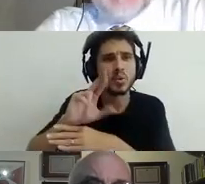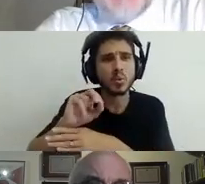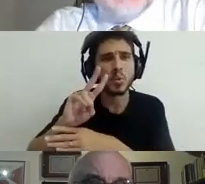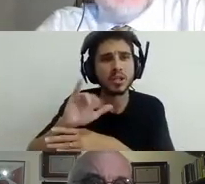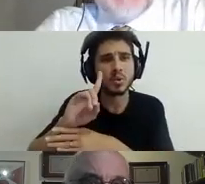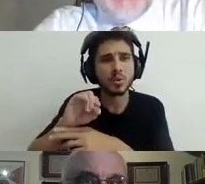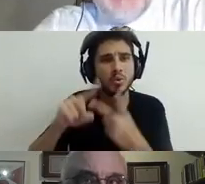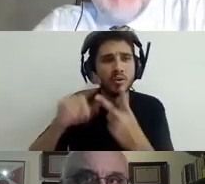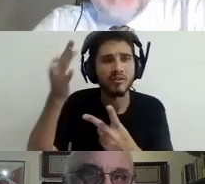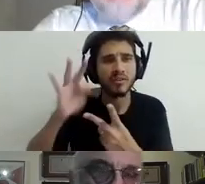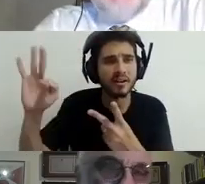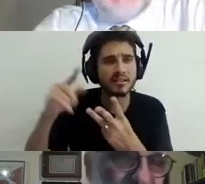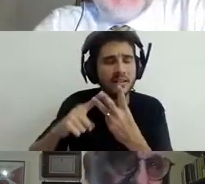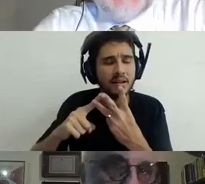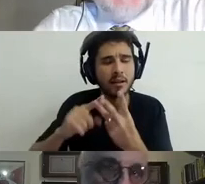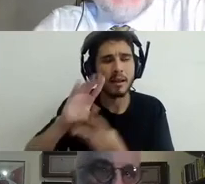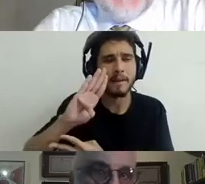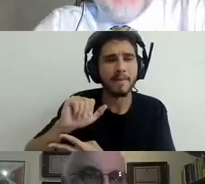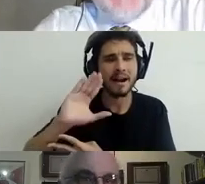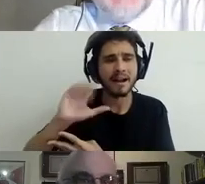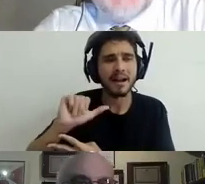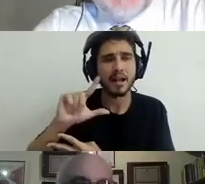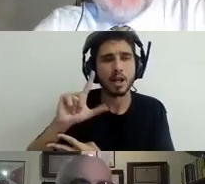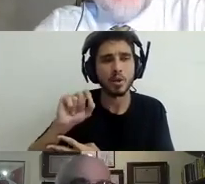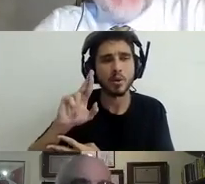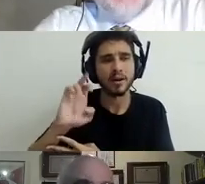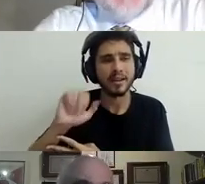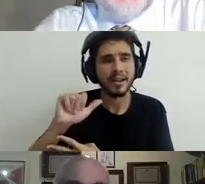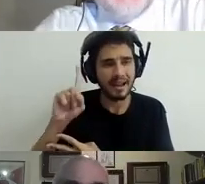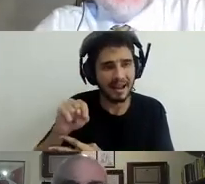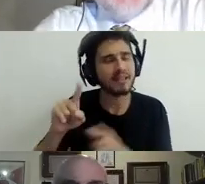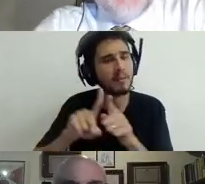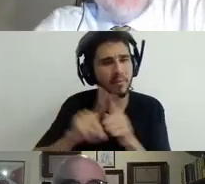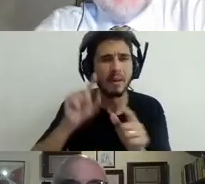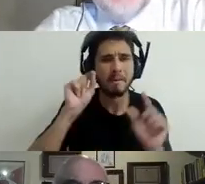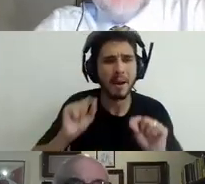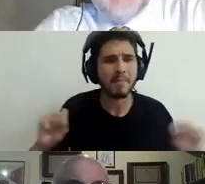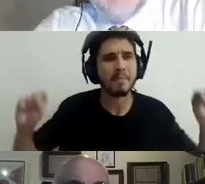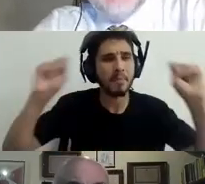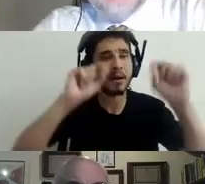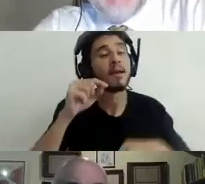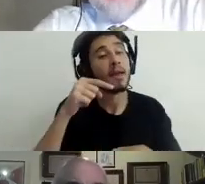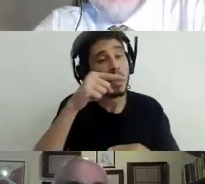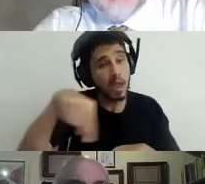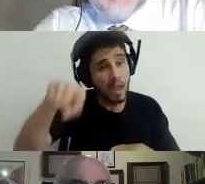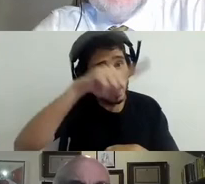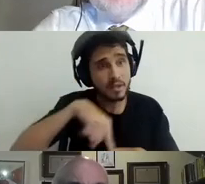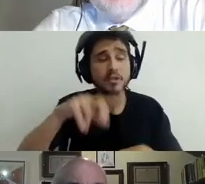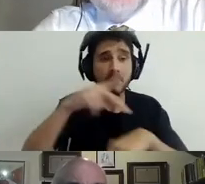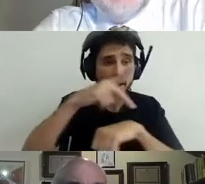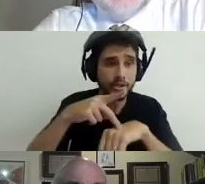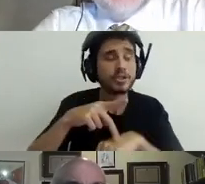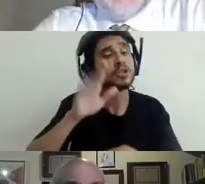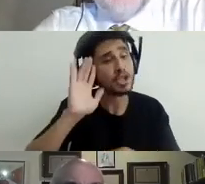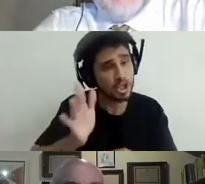with the abitur. They, they already are thinking, well, we are not going to, to have the opportunity